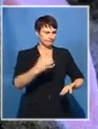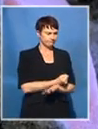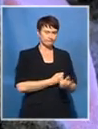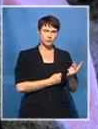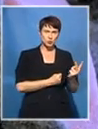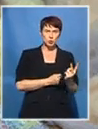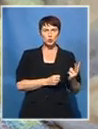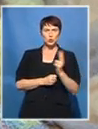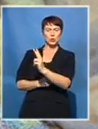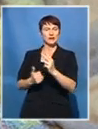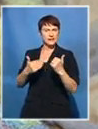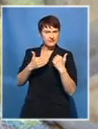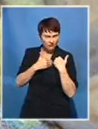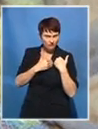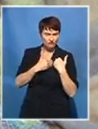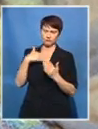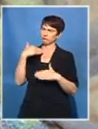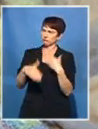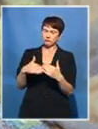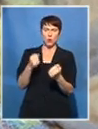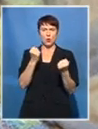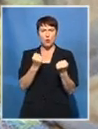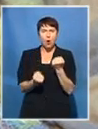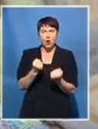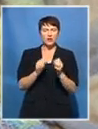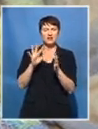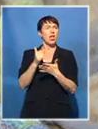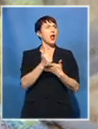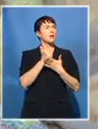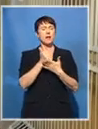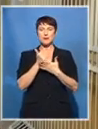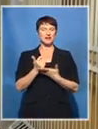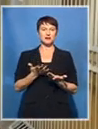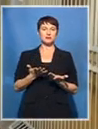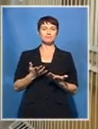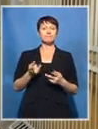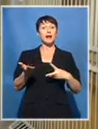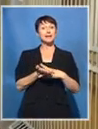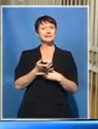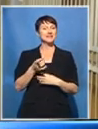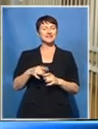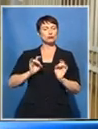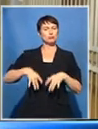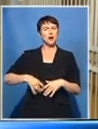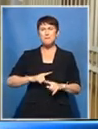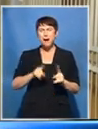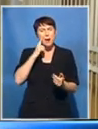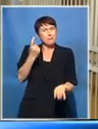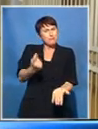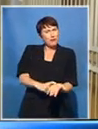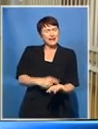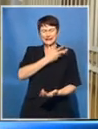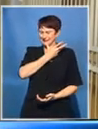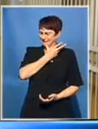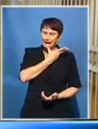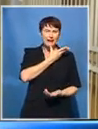place of safety. Seeking legal recourse was of no help. The case was dropped despite overwhelming medical evidence